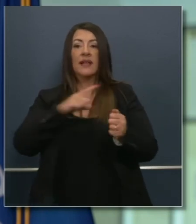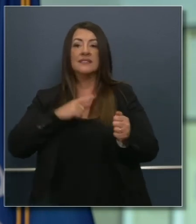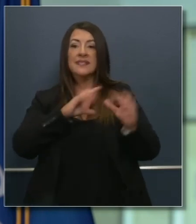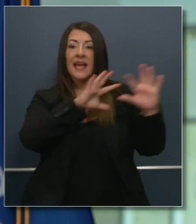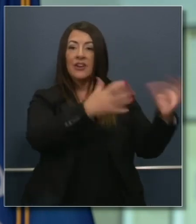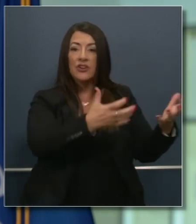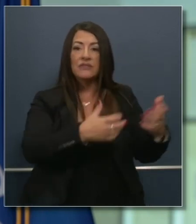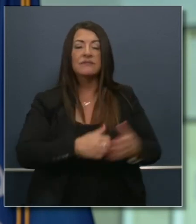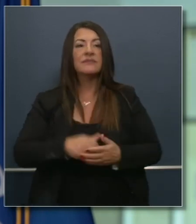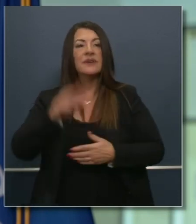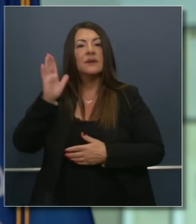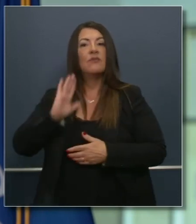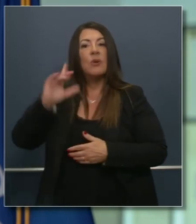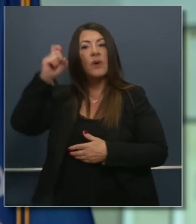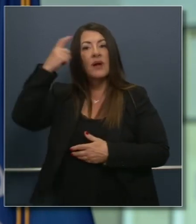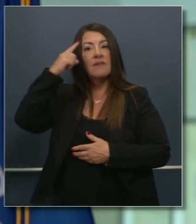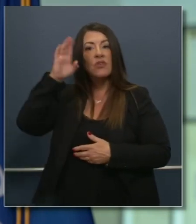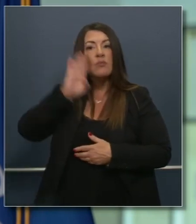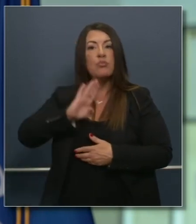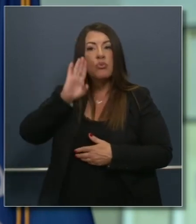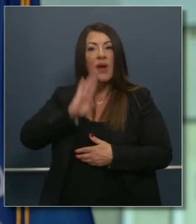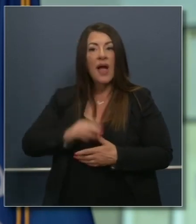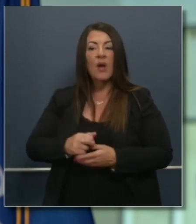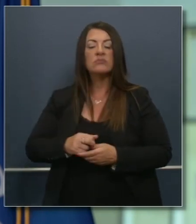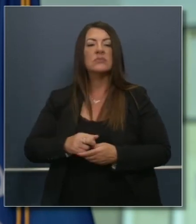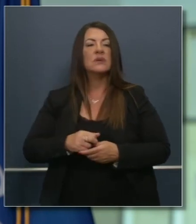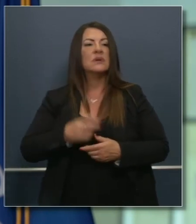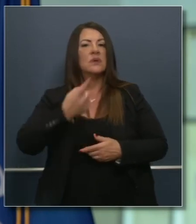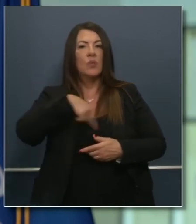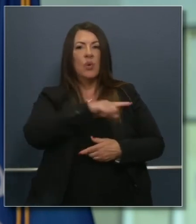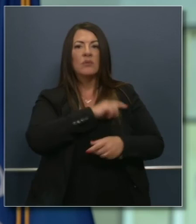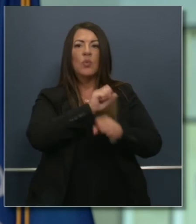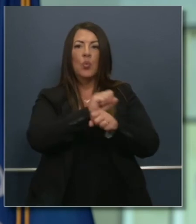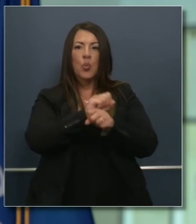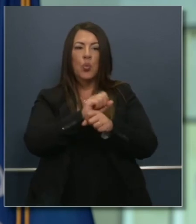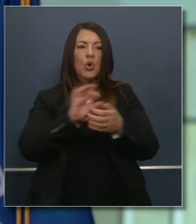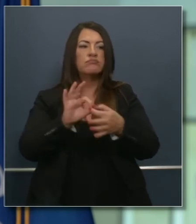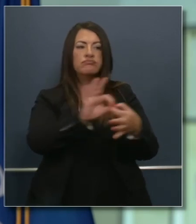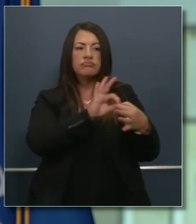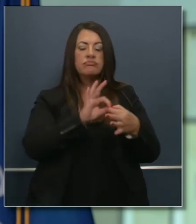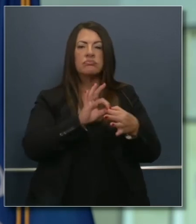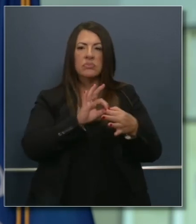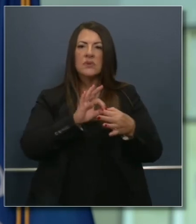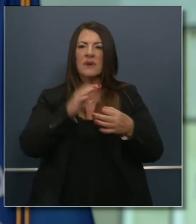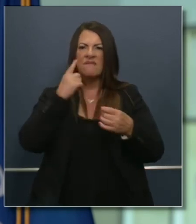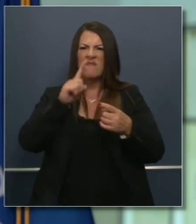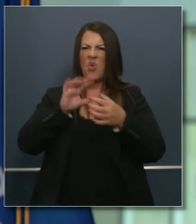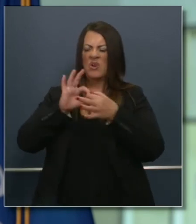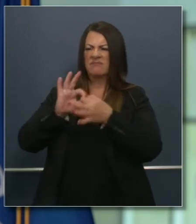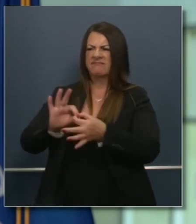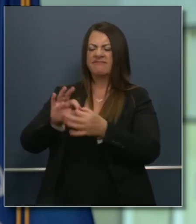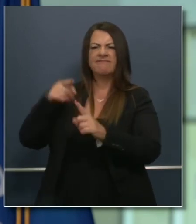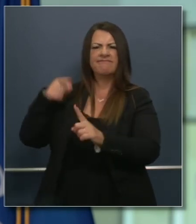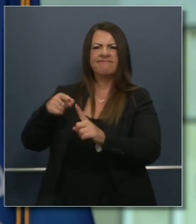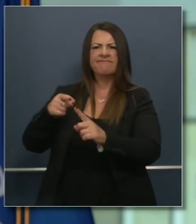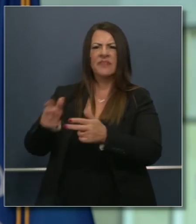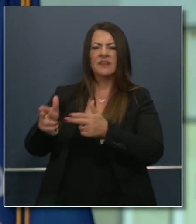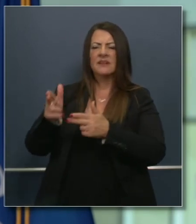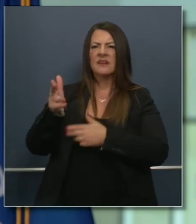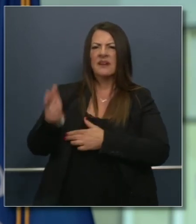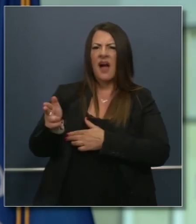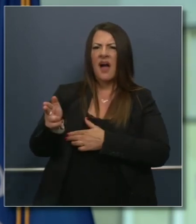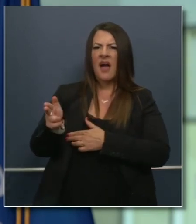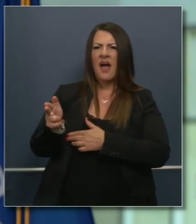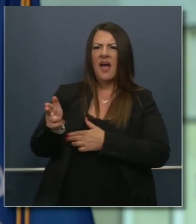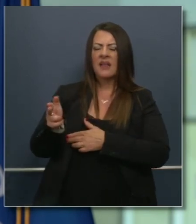Governor Brown and others, that were instrumental in advancing that collective cause. California's leadership as it relates to gun safety is second to none in